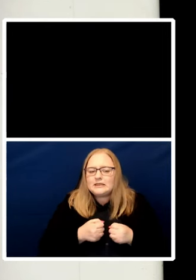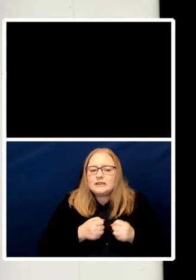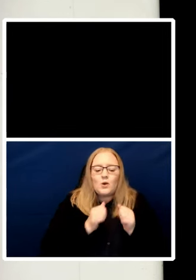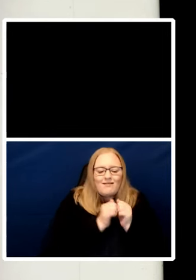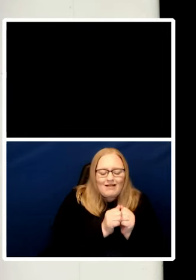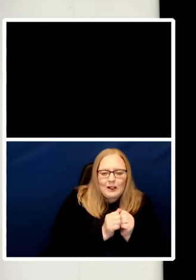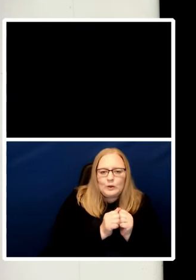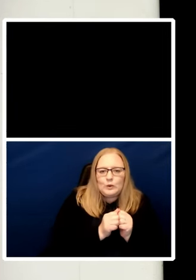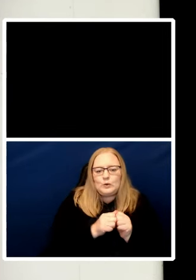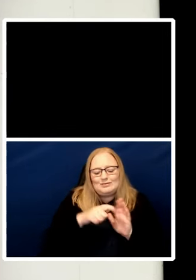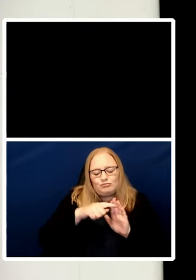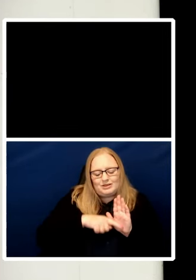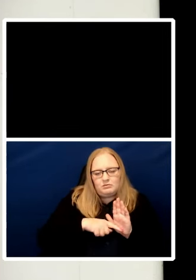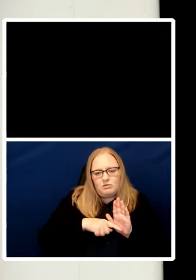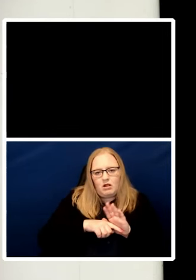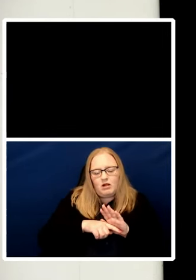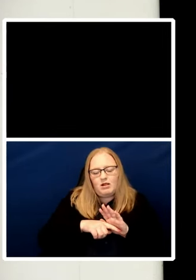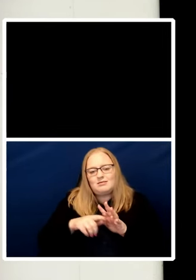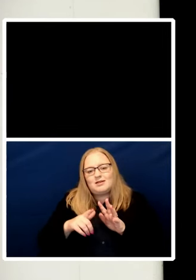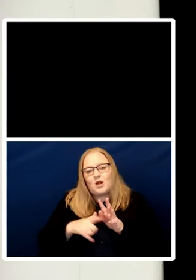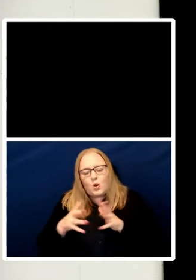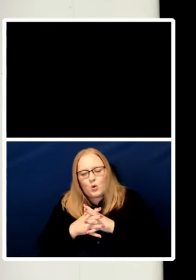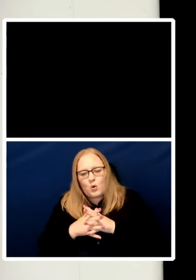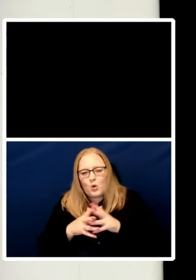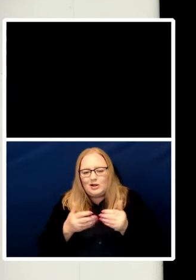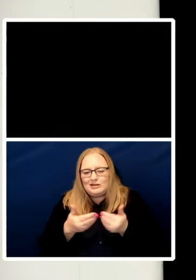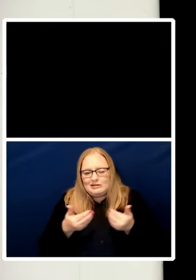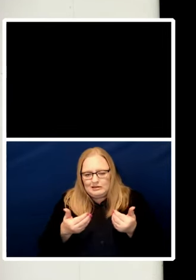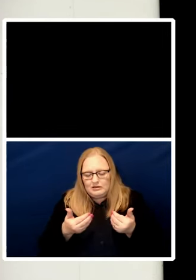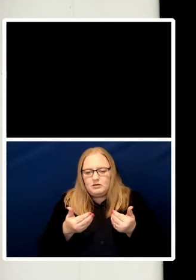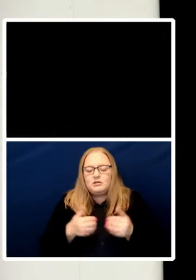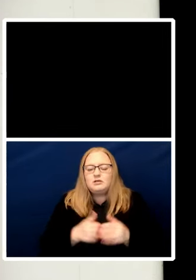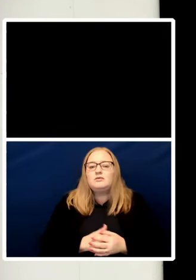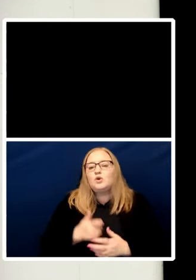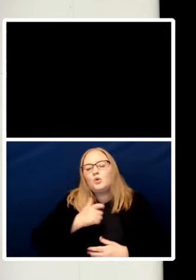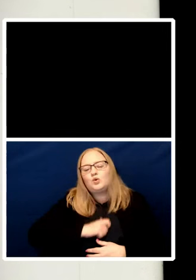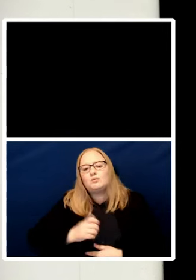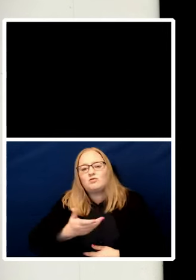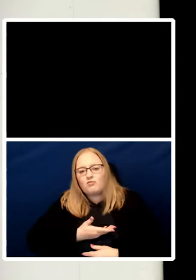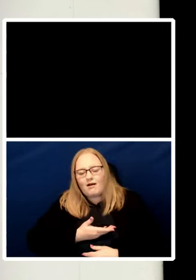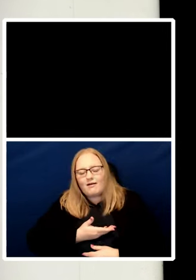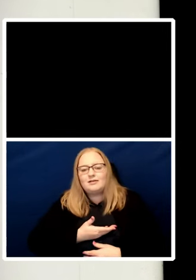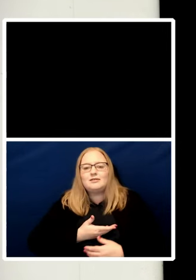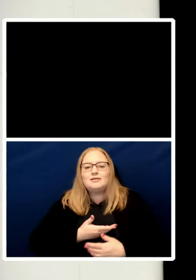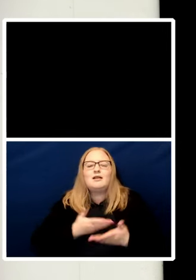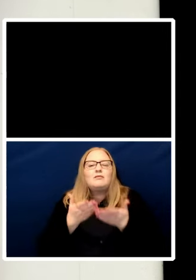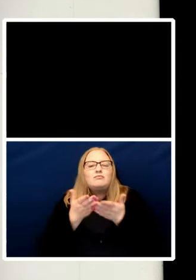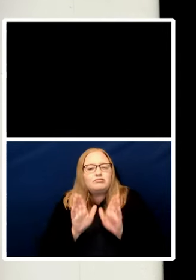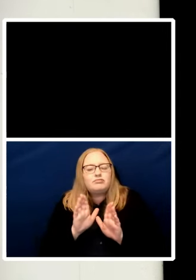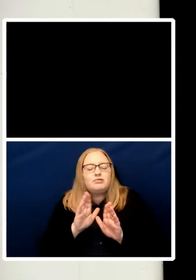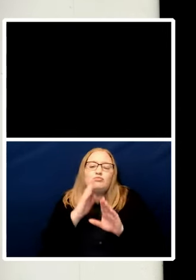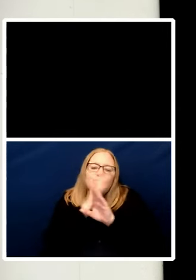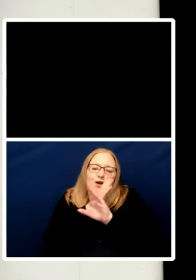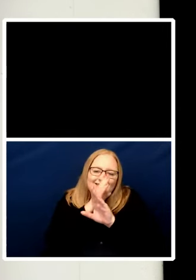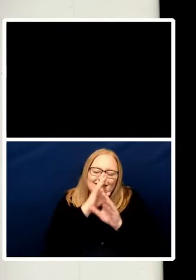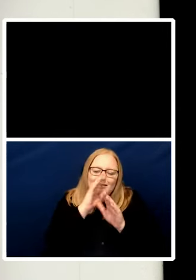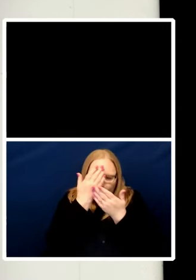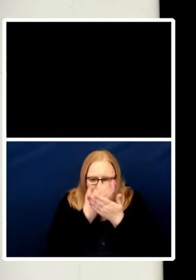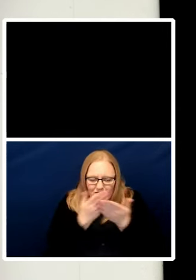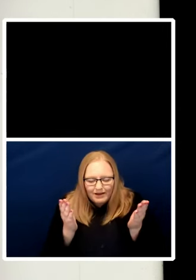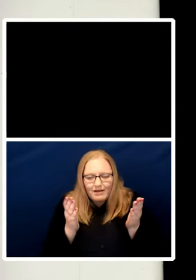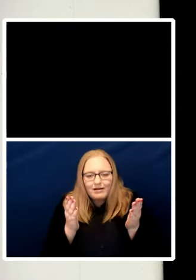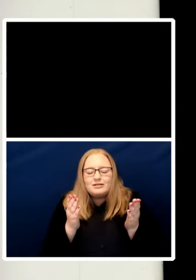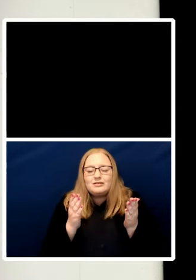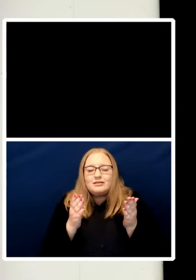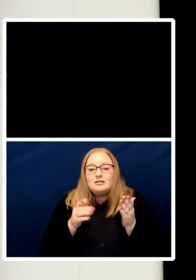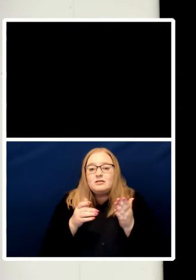Firstly, human rights and other constitutional laws like broad duties to respect privacy rarely apply directly to individuals